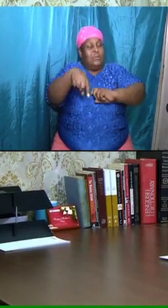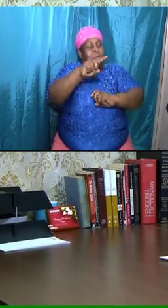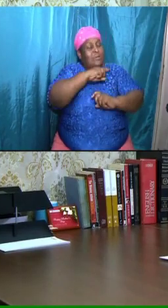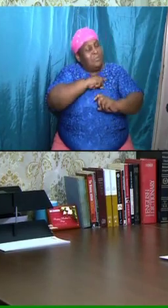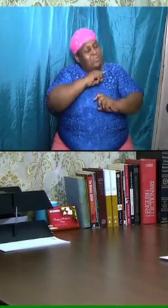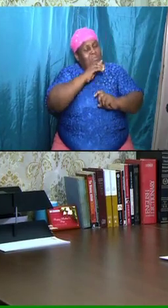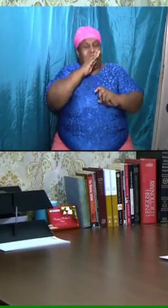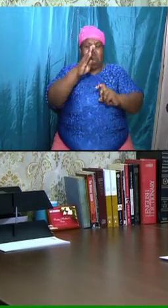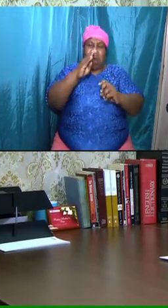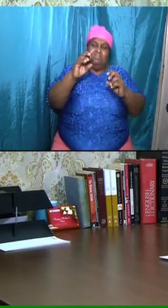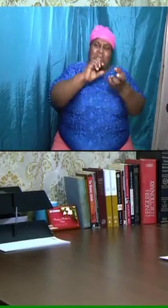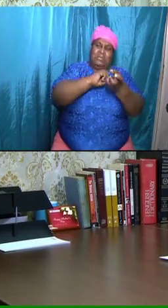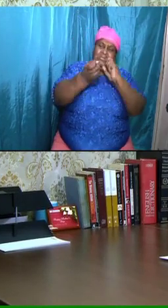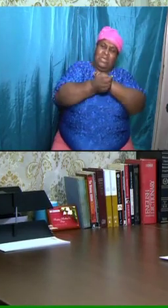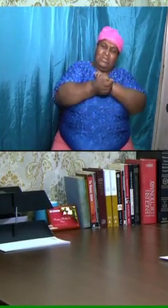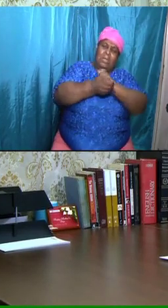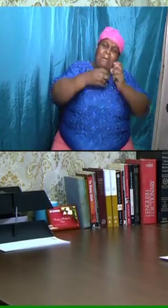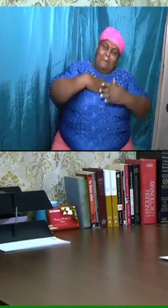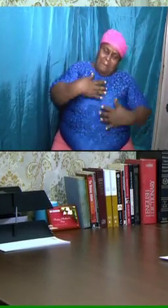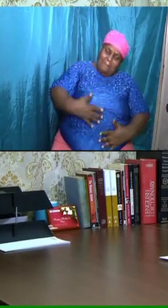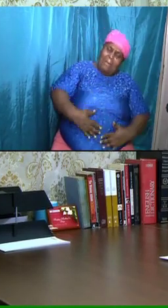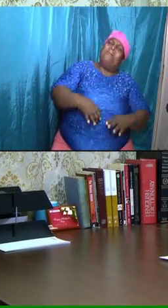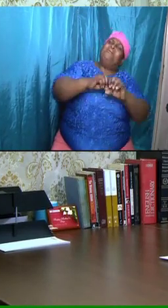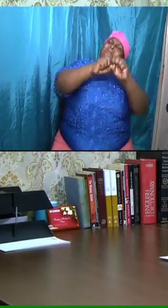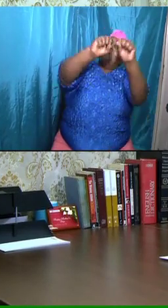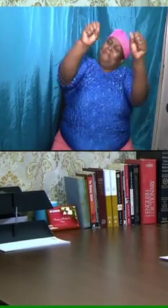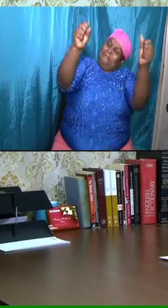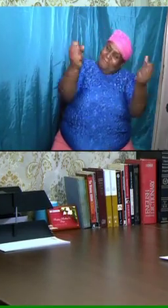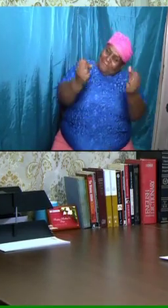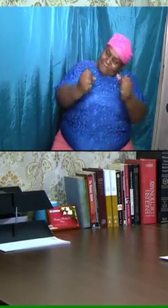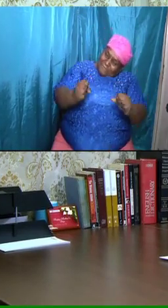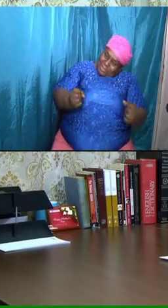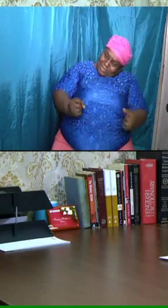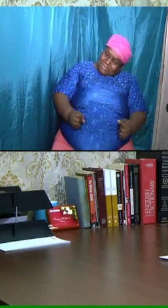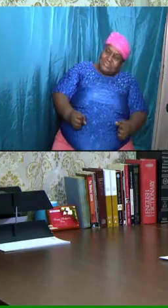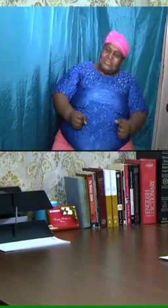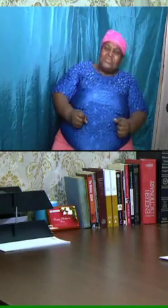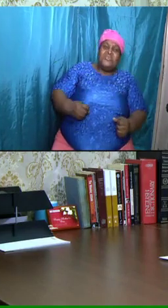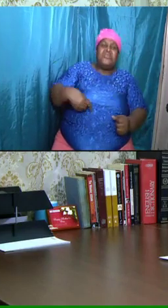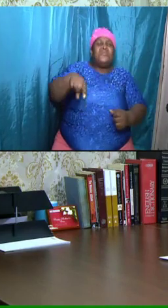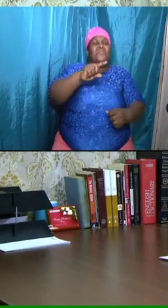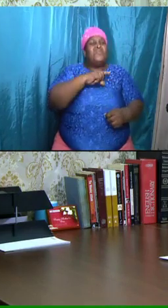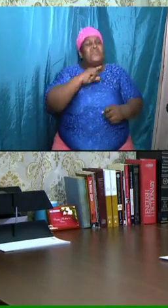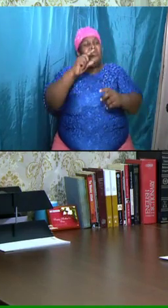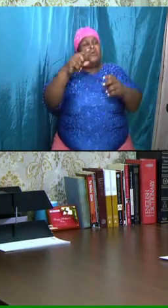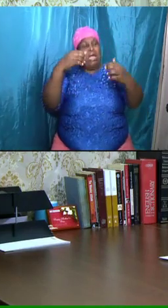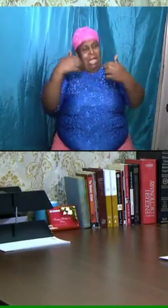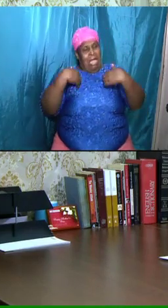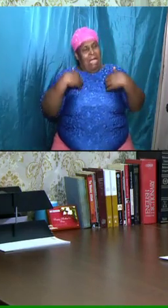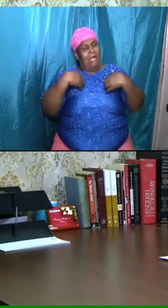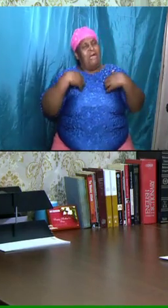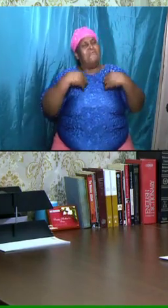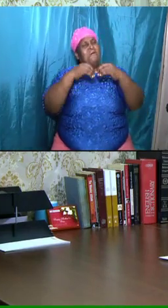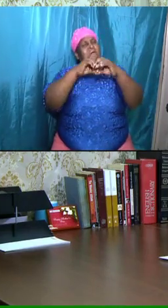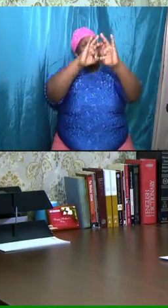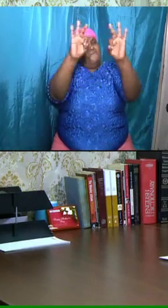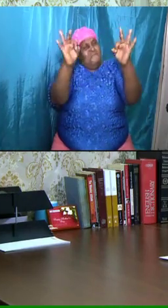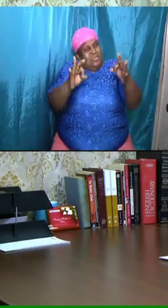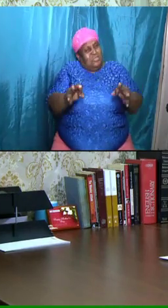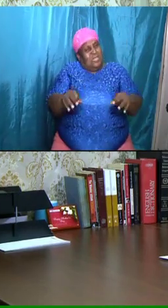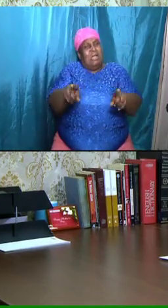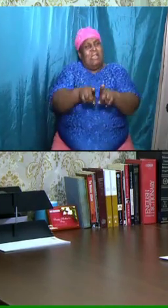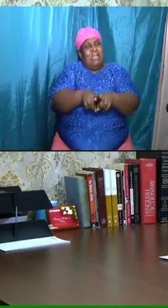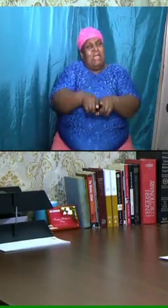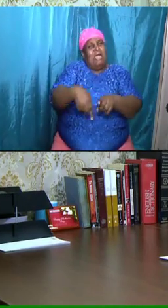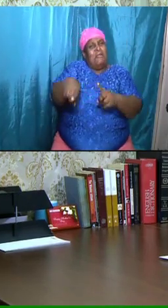and our bodies are going to be fashioned. We are going to be fashioned, like unto His